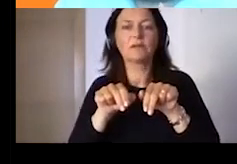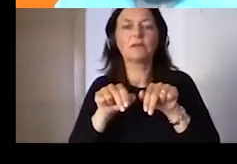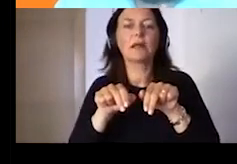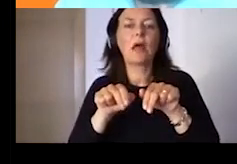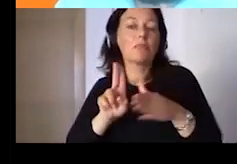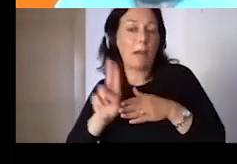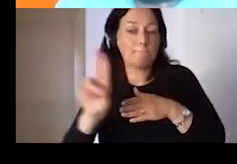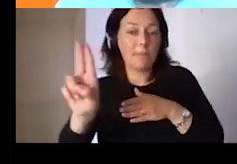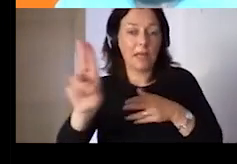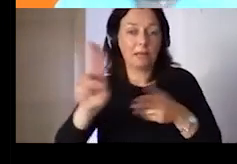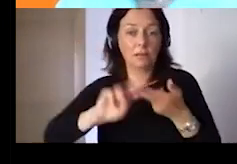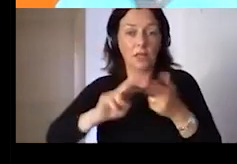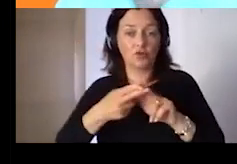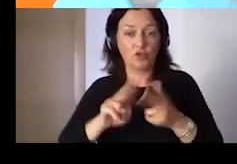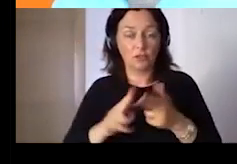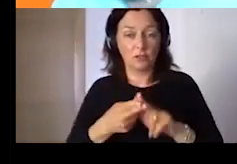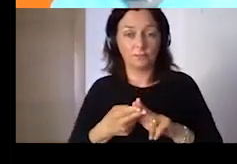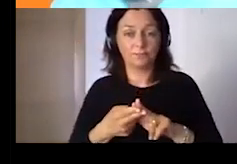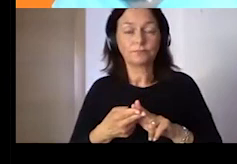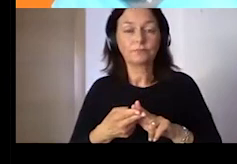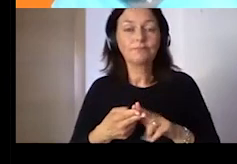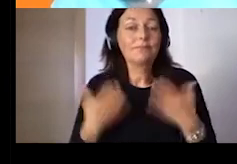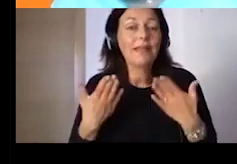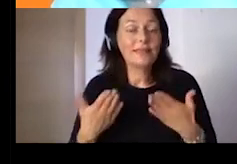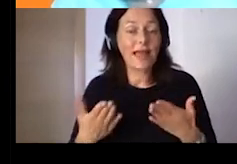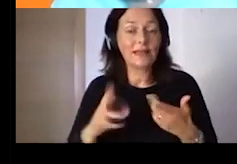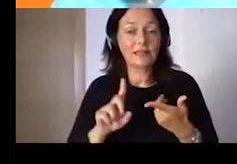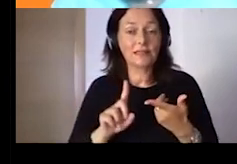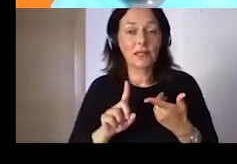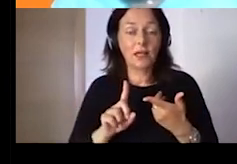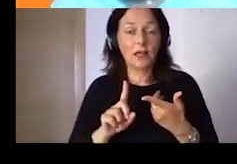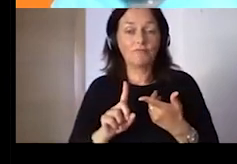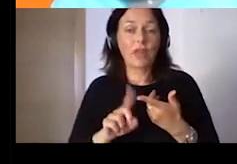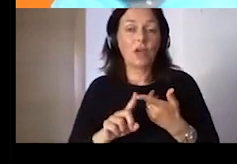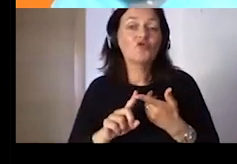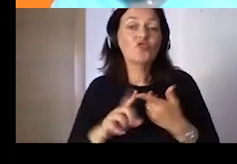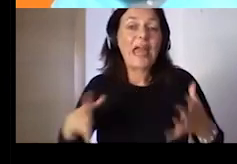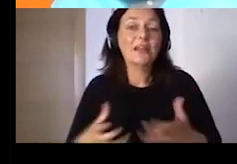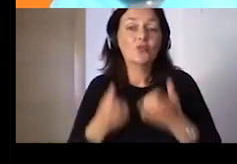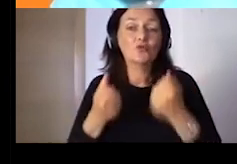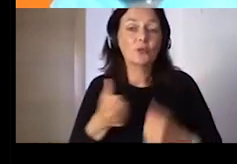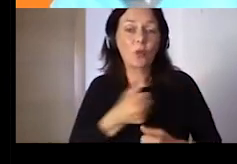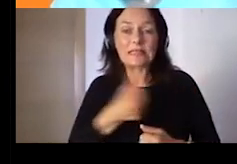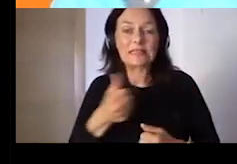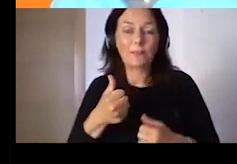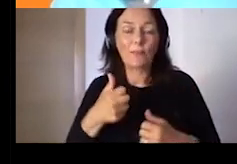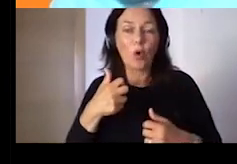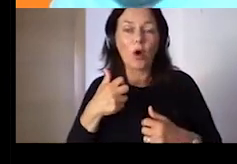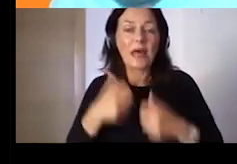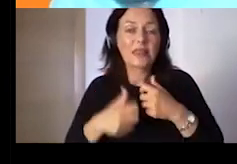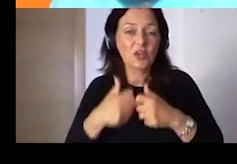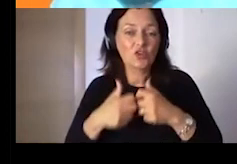trying just to solve the problem that we started the day before yesterday, it is useless. If we,